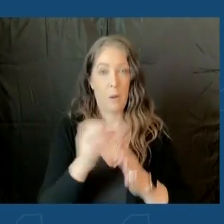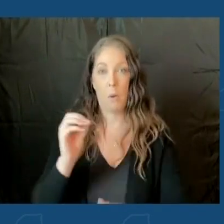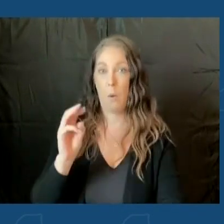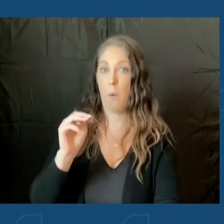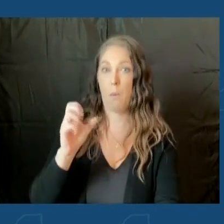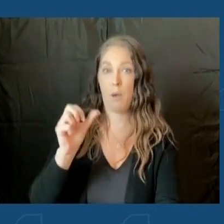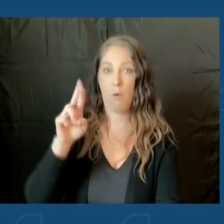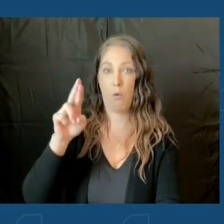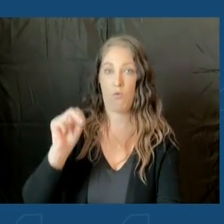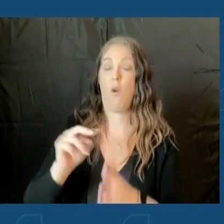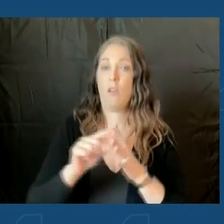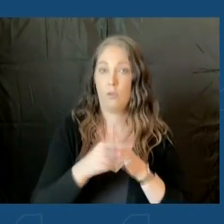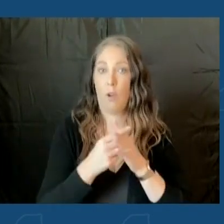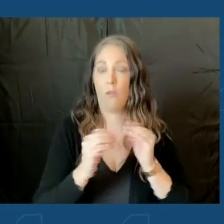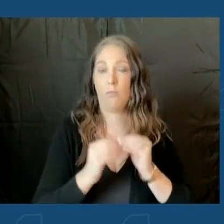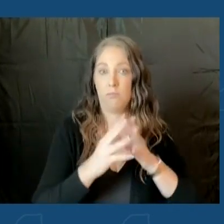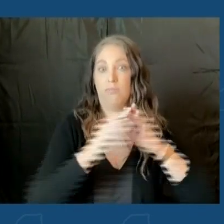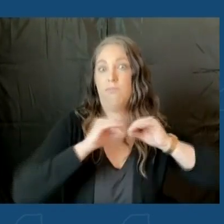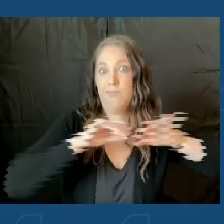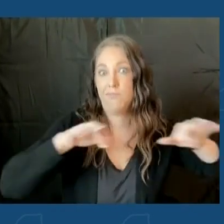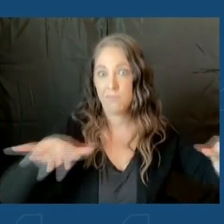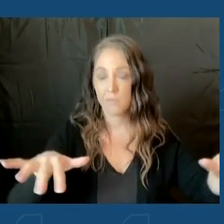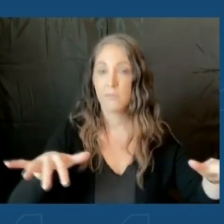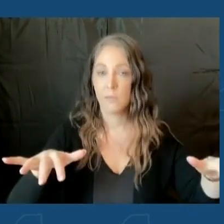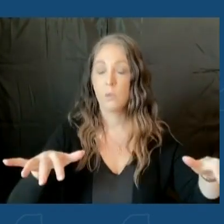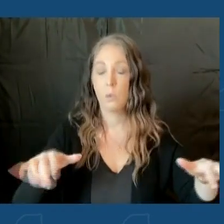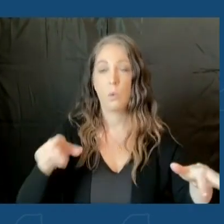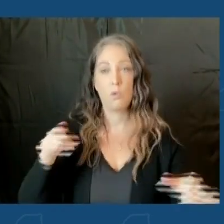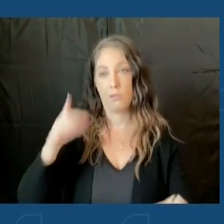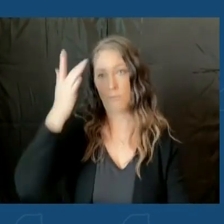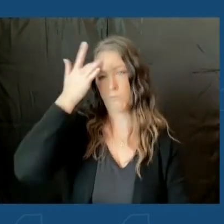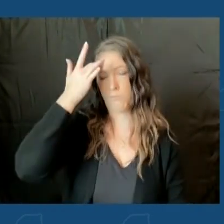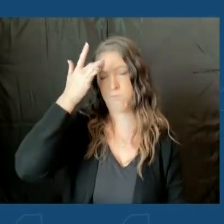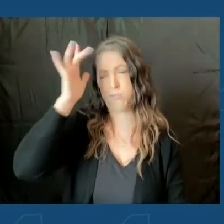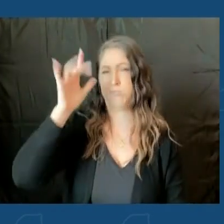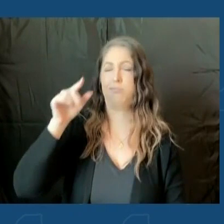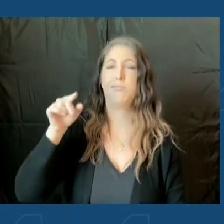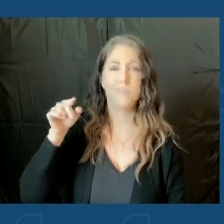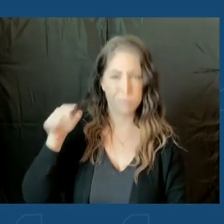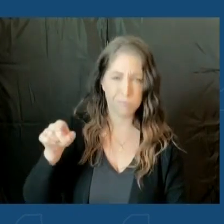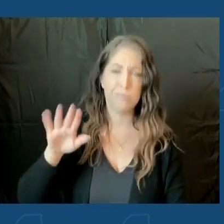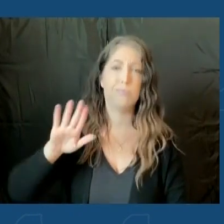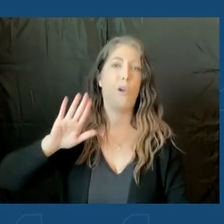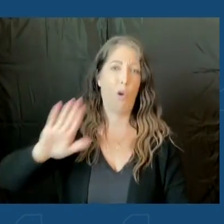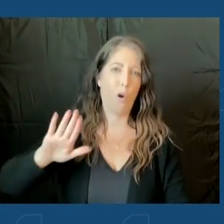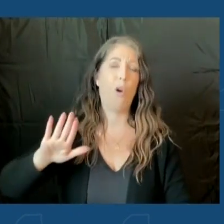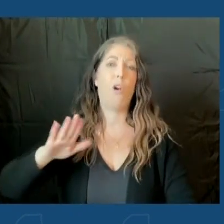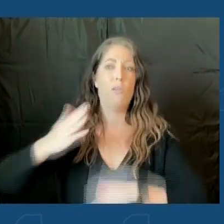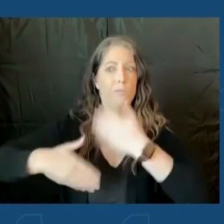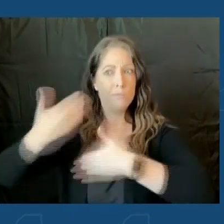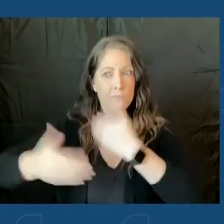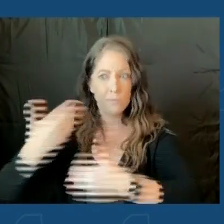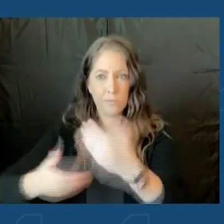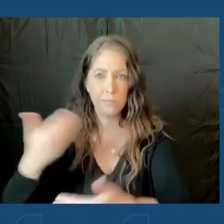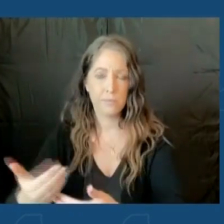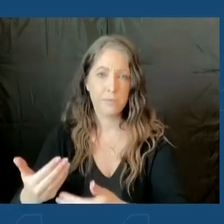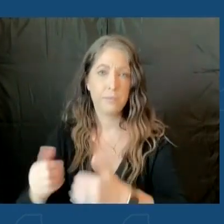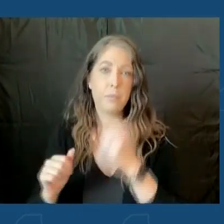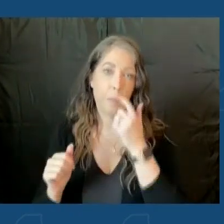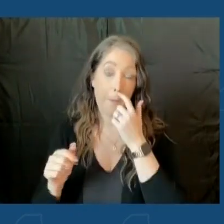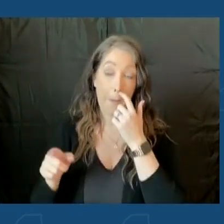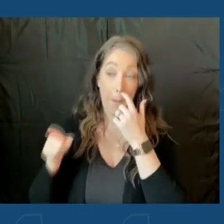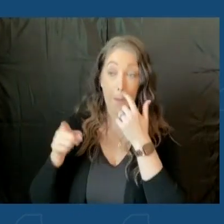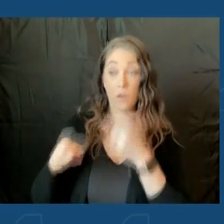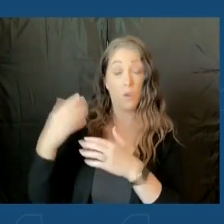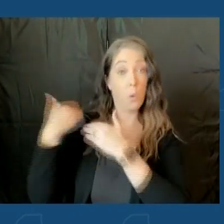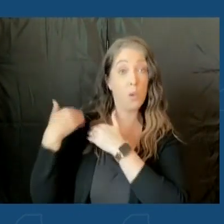or around that time. So she was brilliant in her execution of what we had to do. She's responsible for finding the way